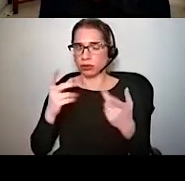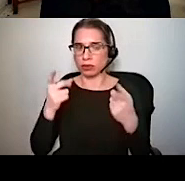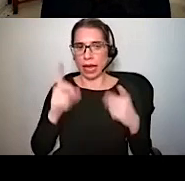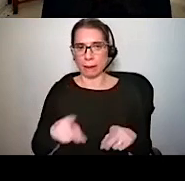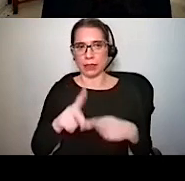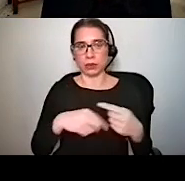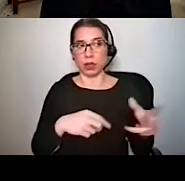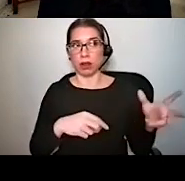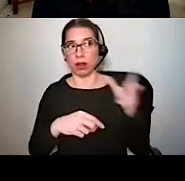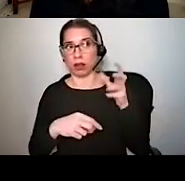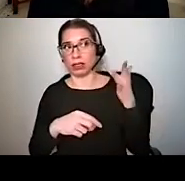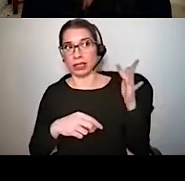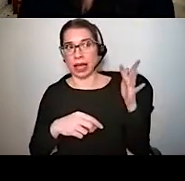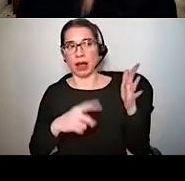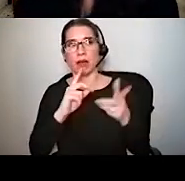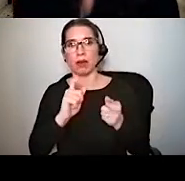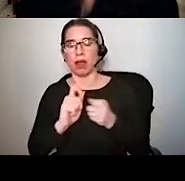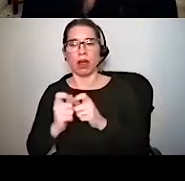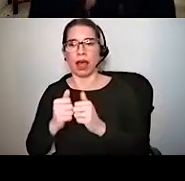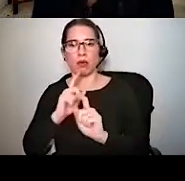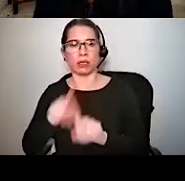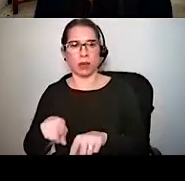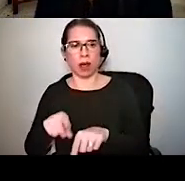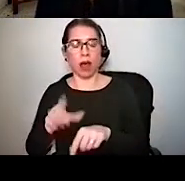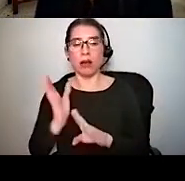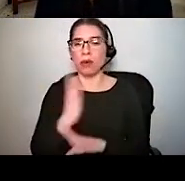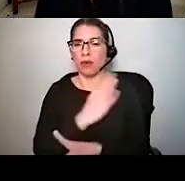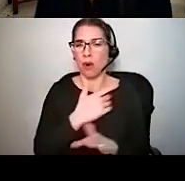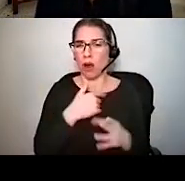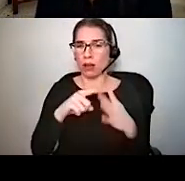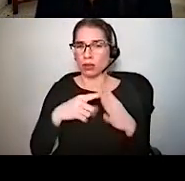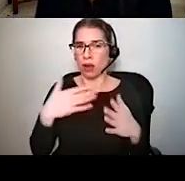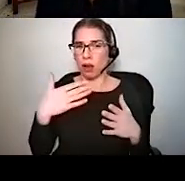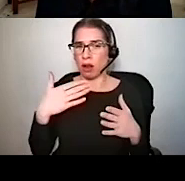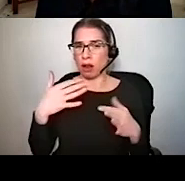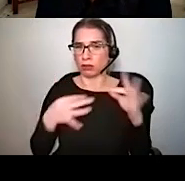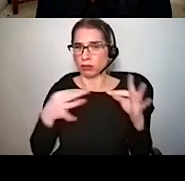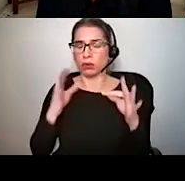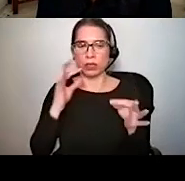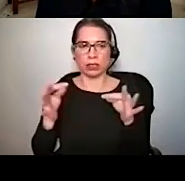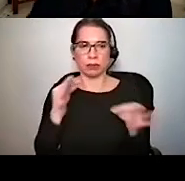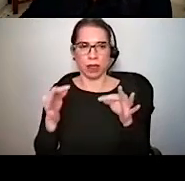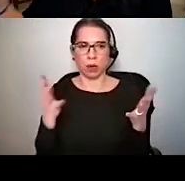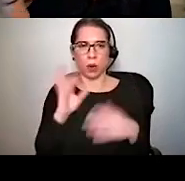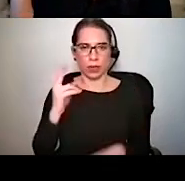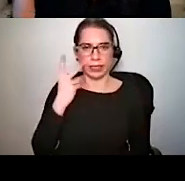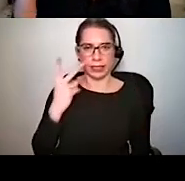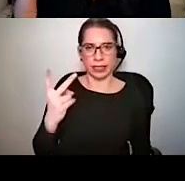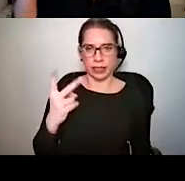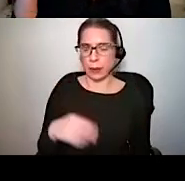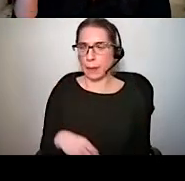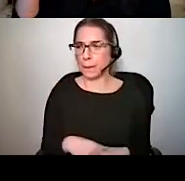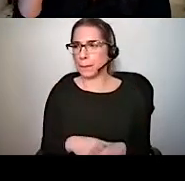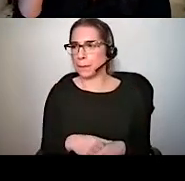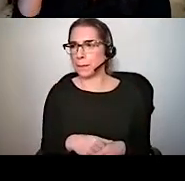sound stimulation. And before I start the sound I want to just let you know what we're going to see. We're going to see